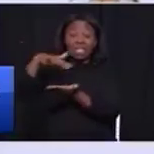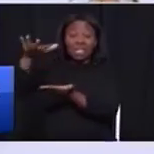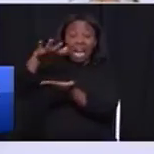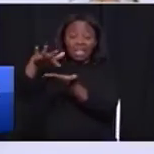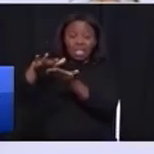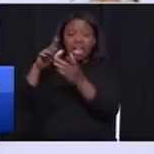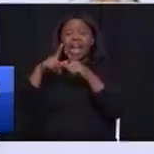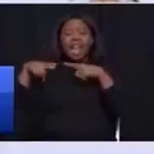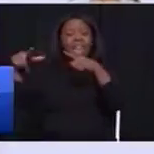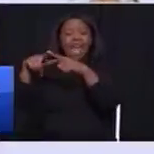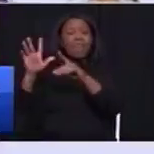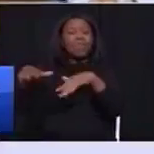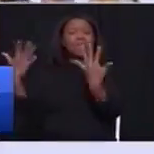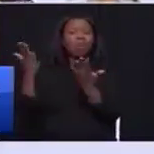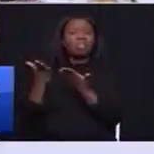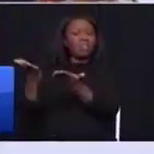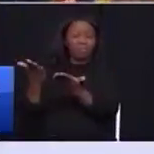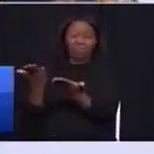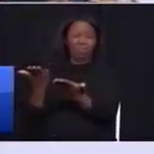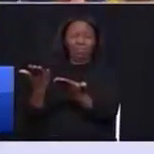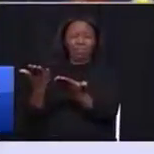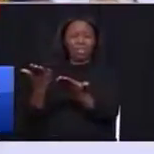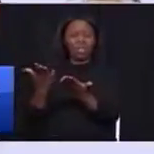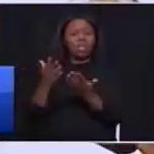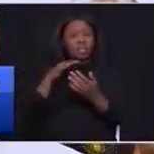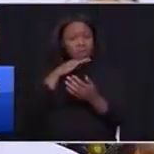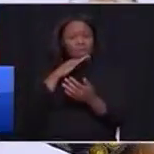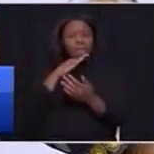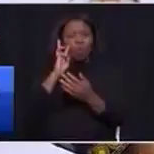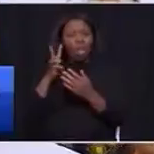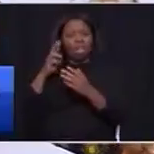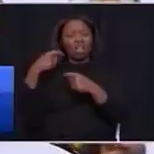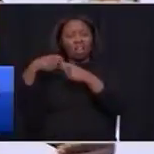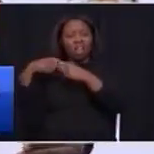land without services because that's going to lead to informal settlements.